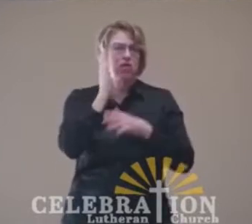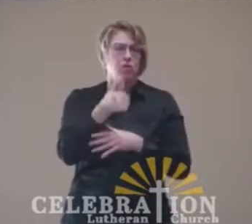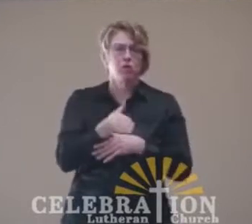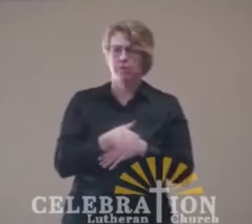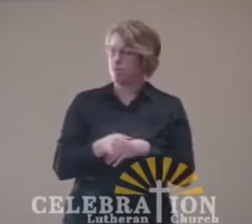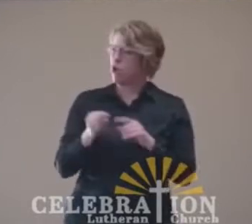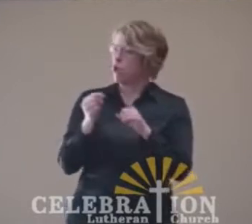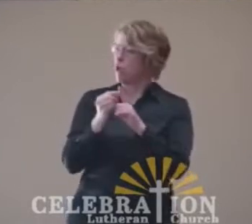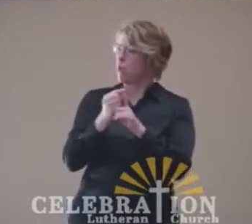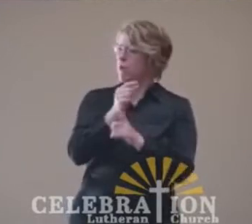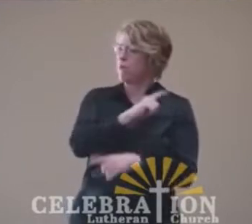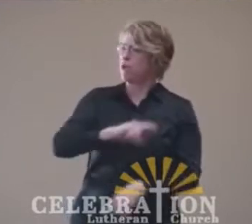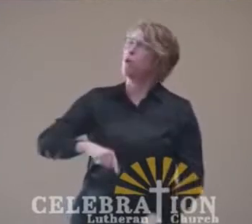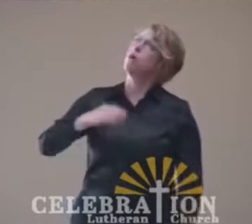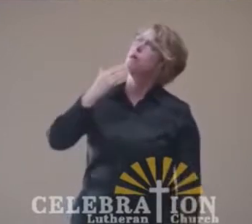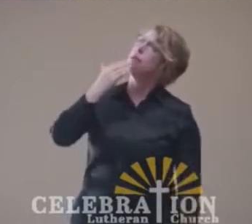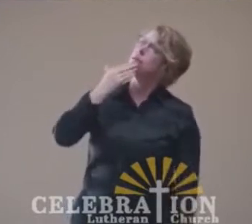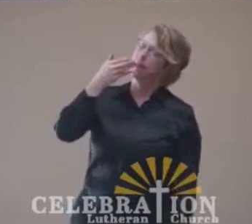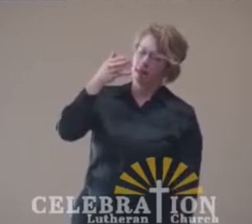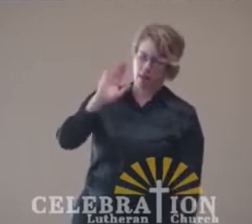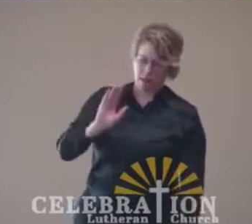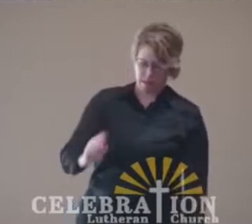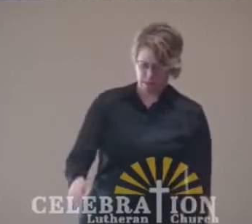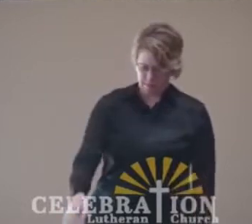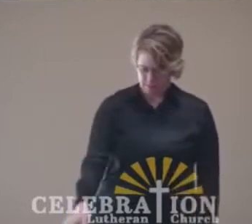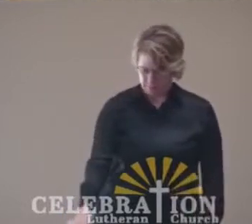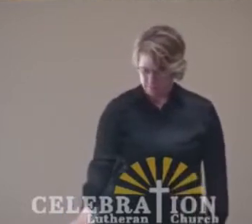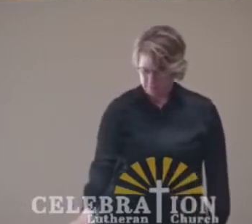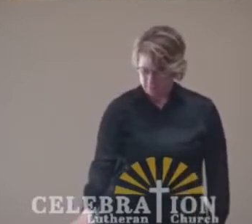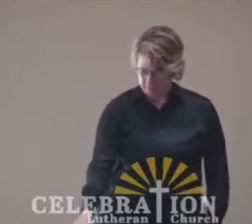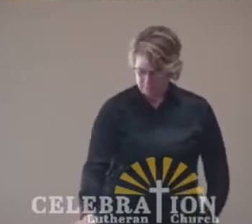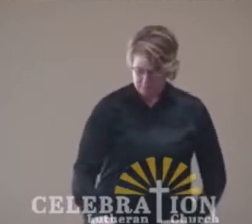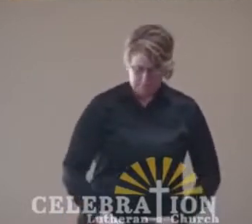This is the word of the Lord. Thanks be to God.